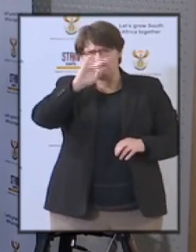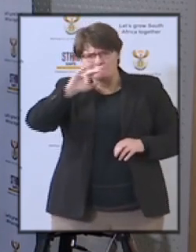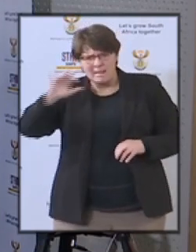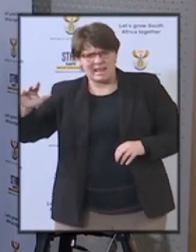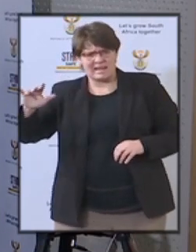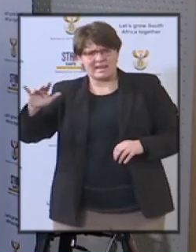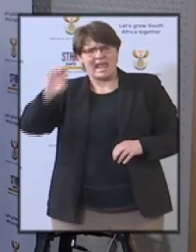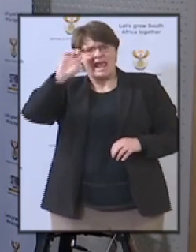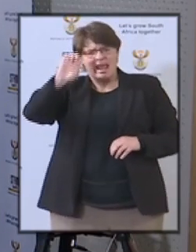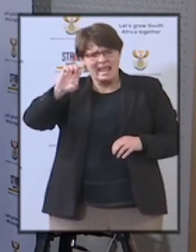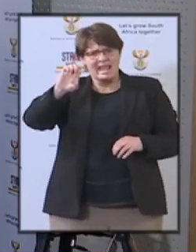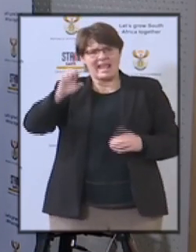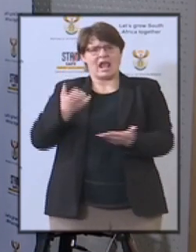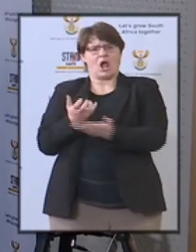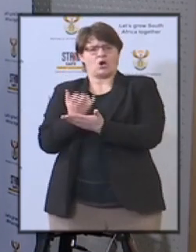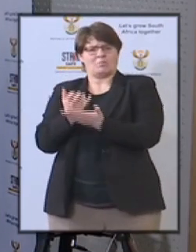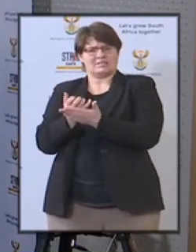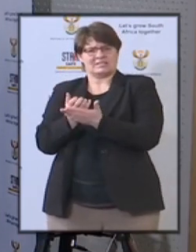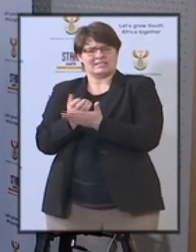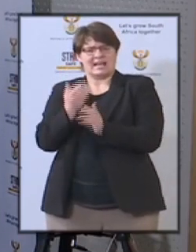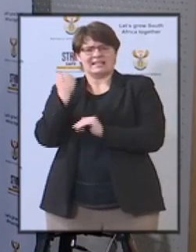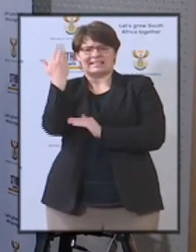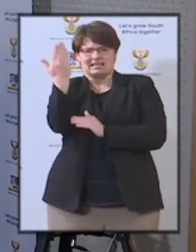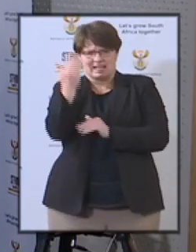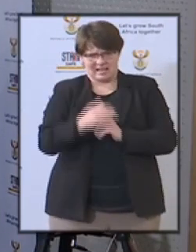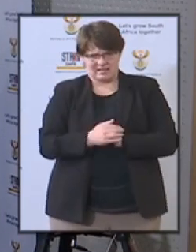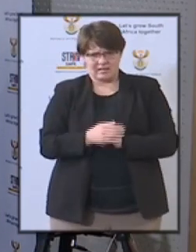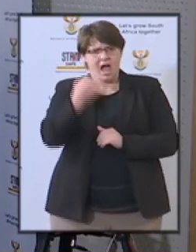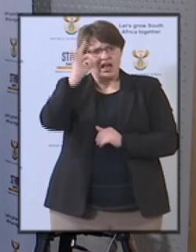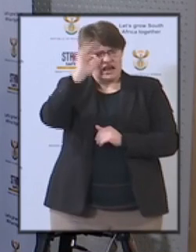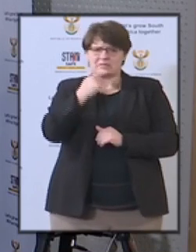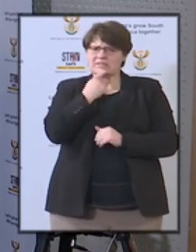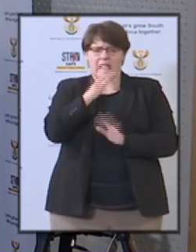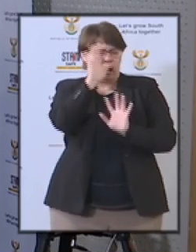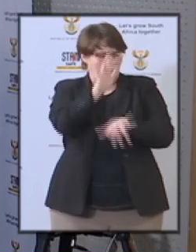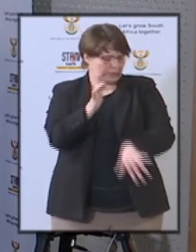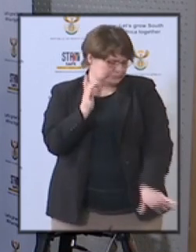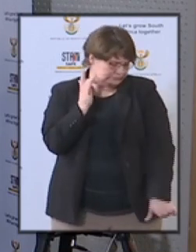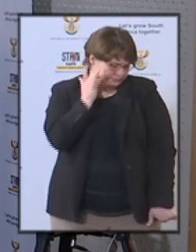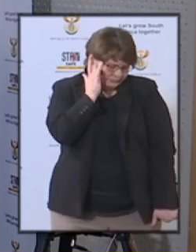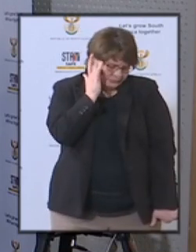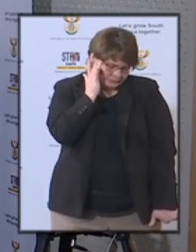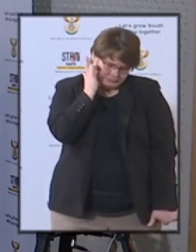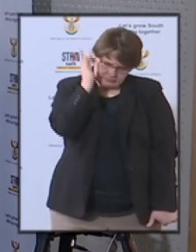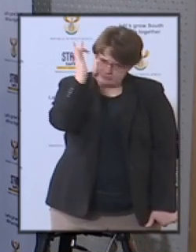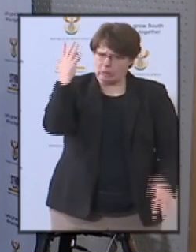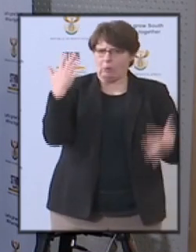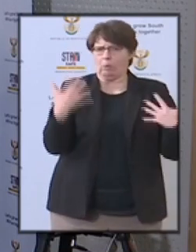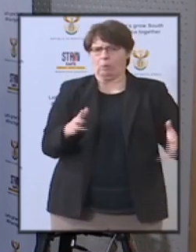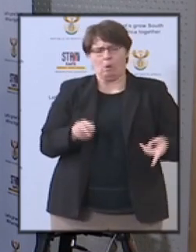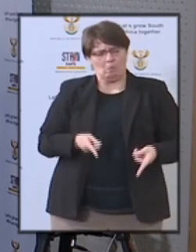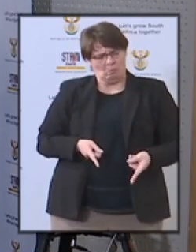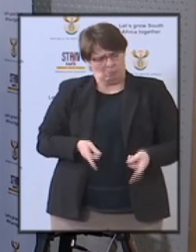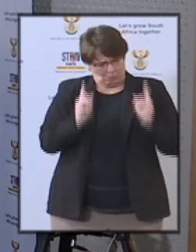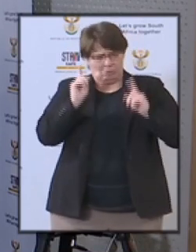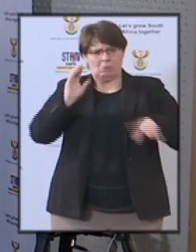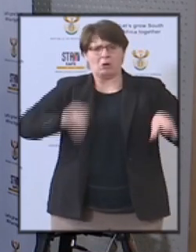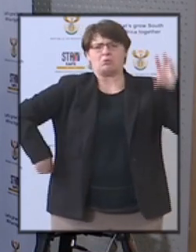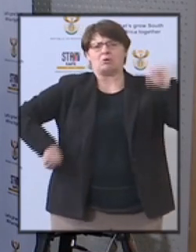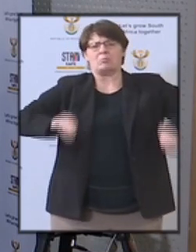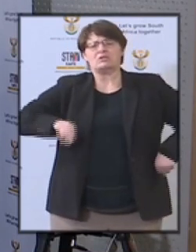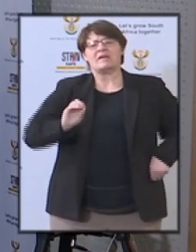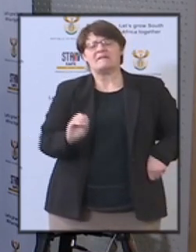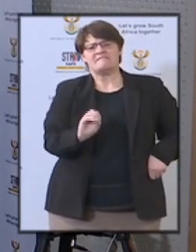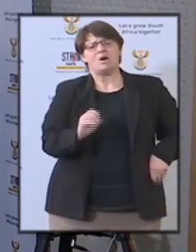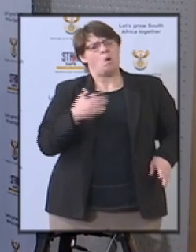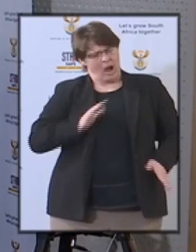tender because uh government keeps on saying that it is embarrassed uh that uh there's corruption and that they want to act with